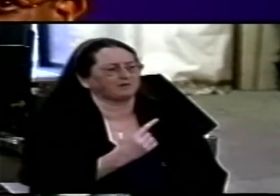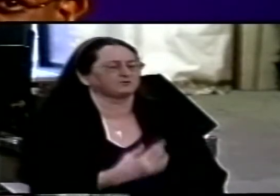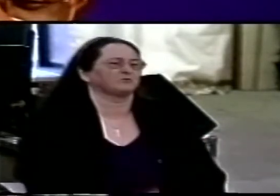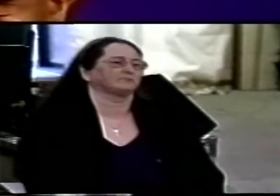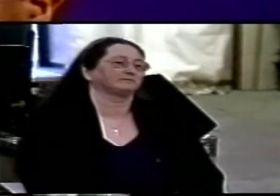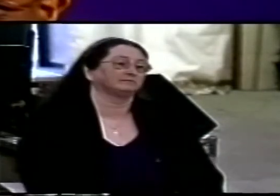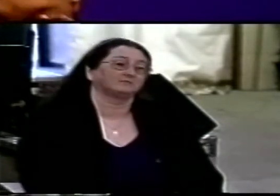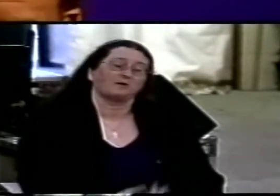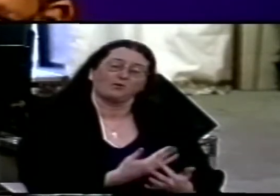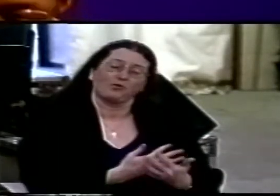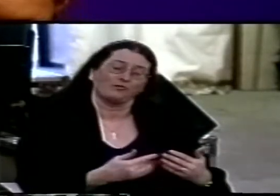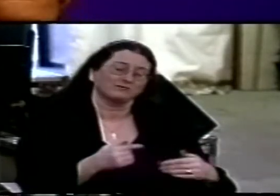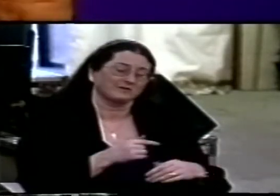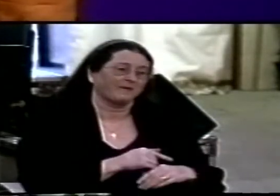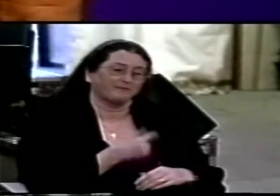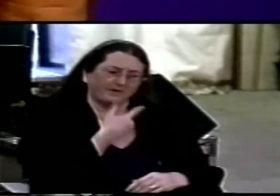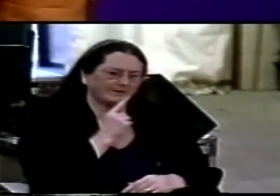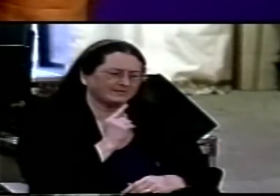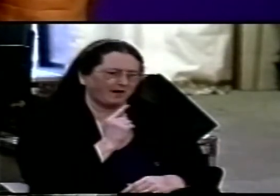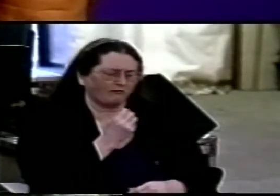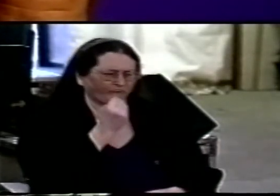often didn't say